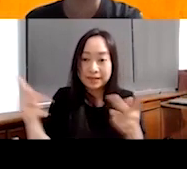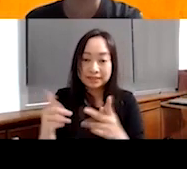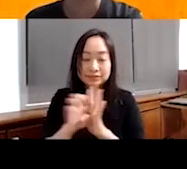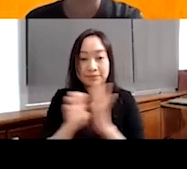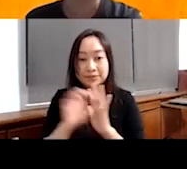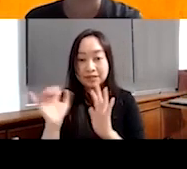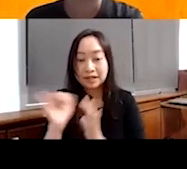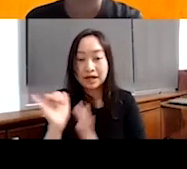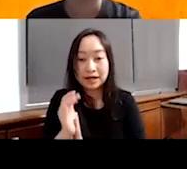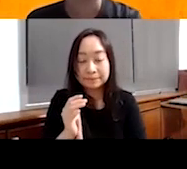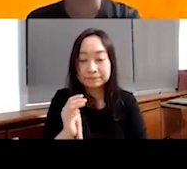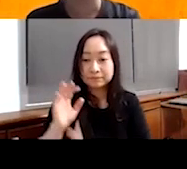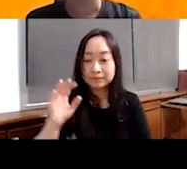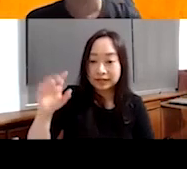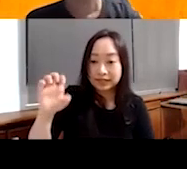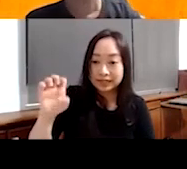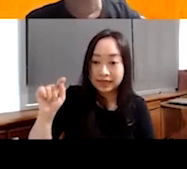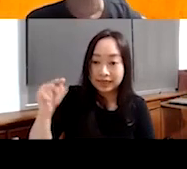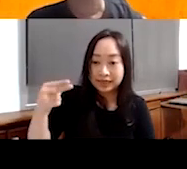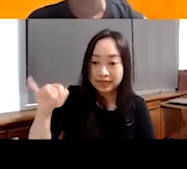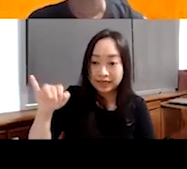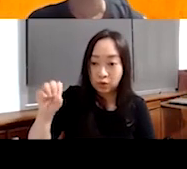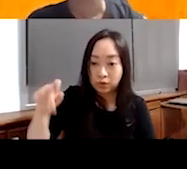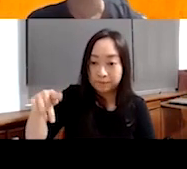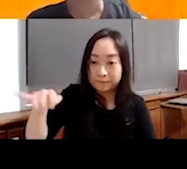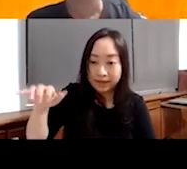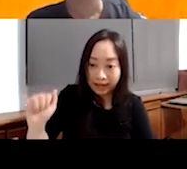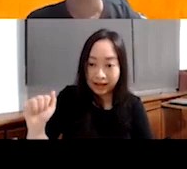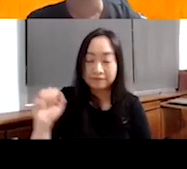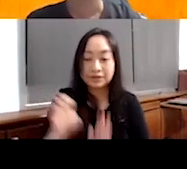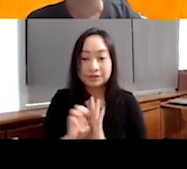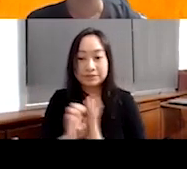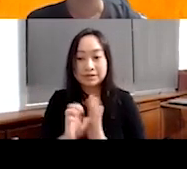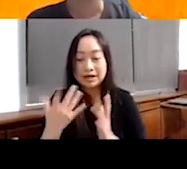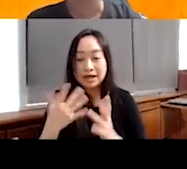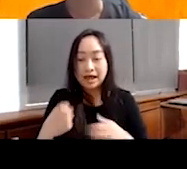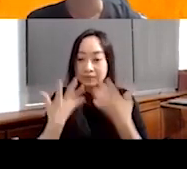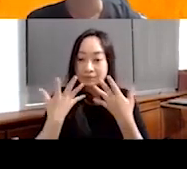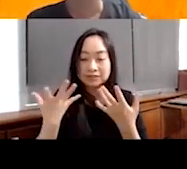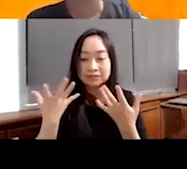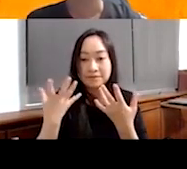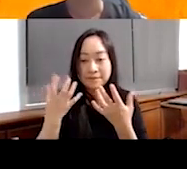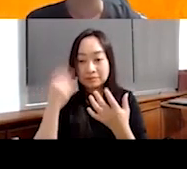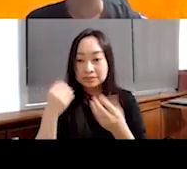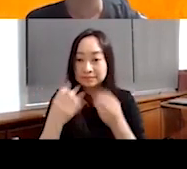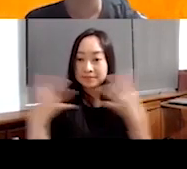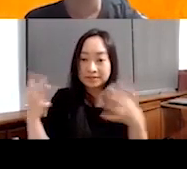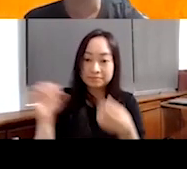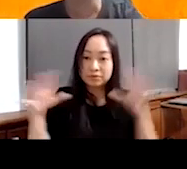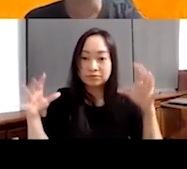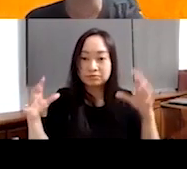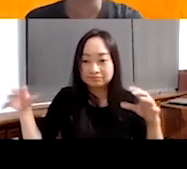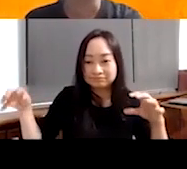uh, Ethiopia, for example, that is experiencing a lot of, uh, civil unrest and conflict and displacement.